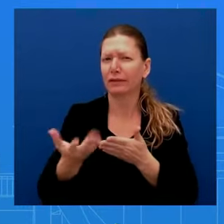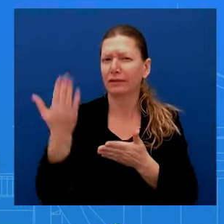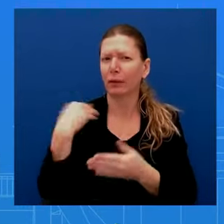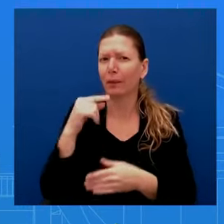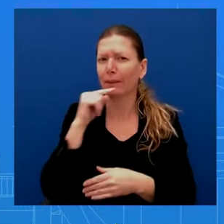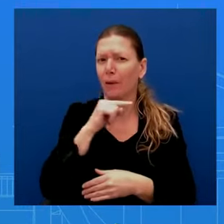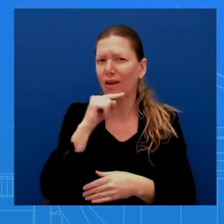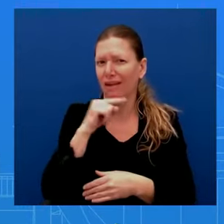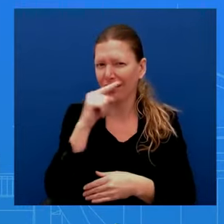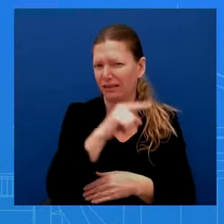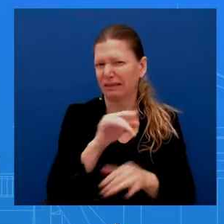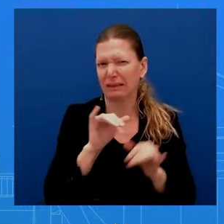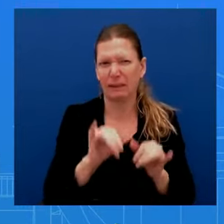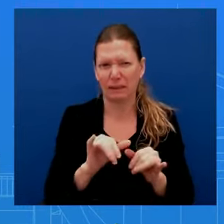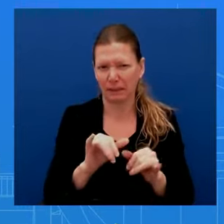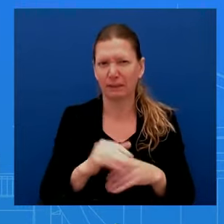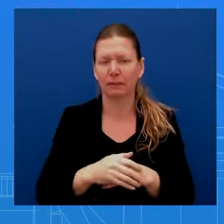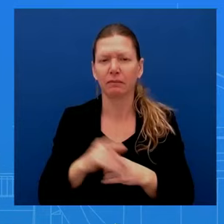behind are making a comeback.